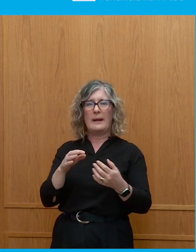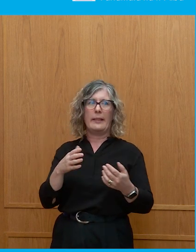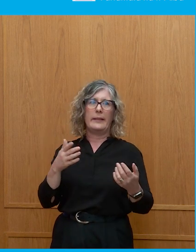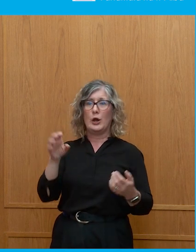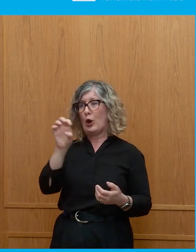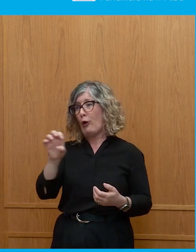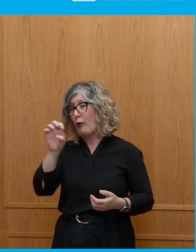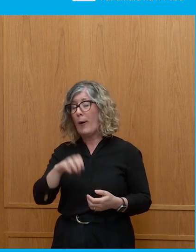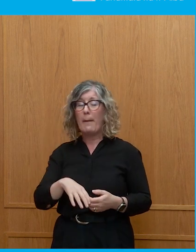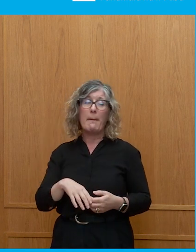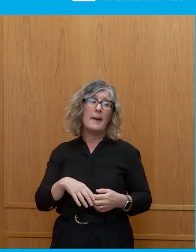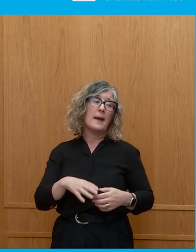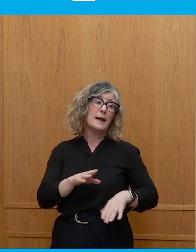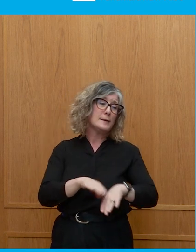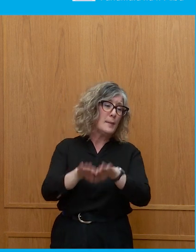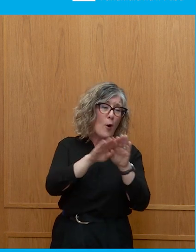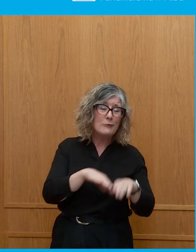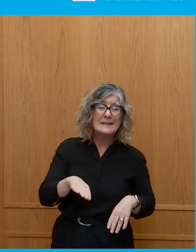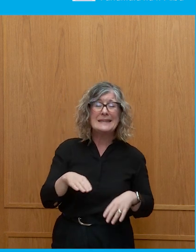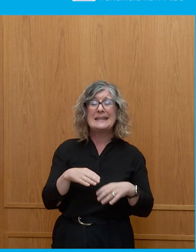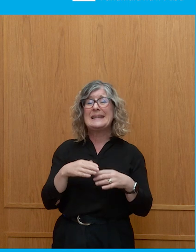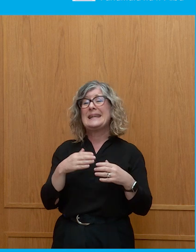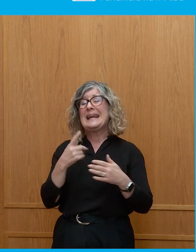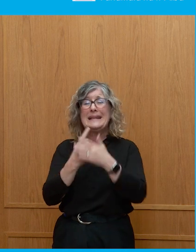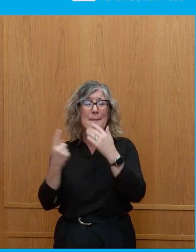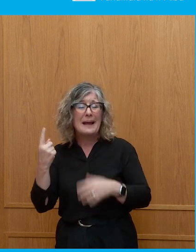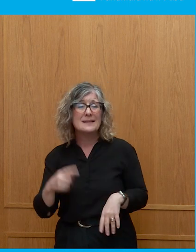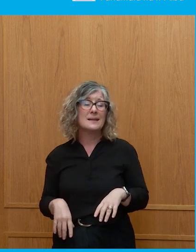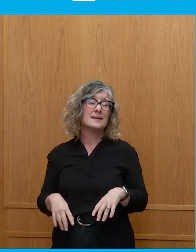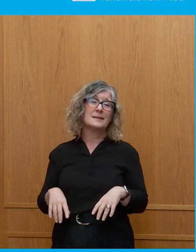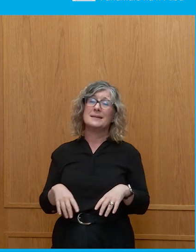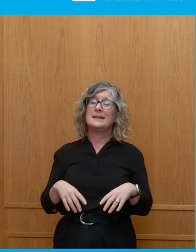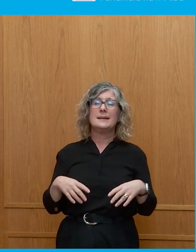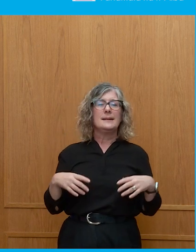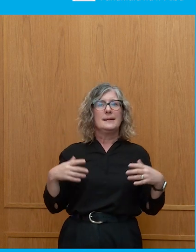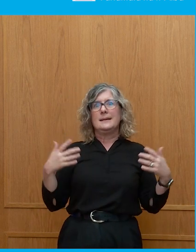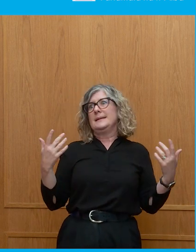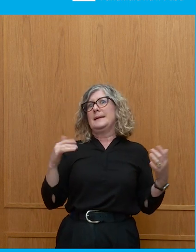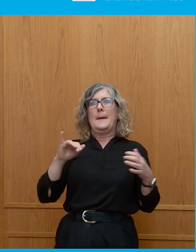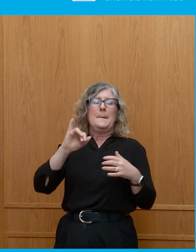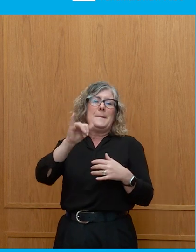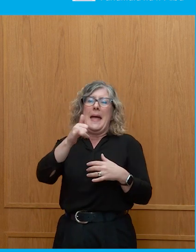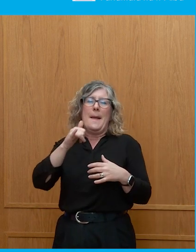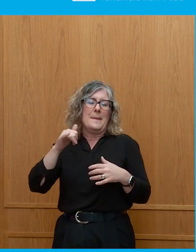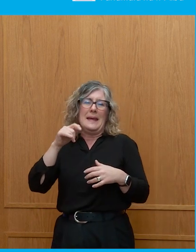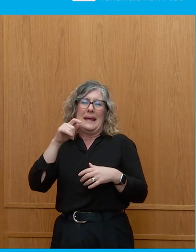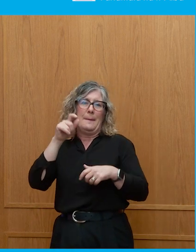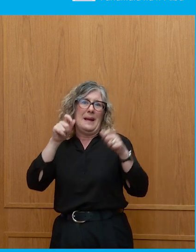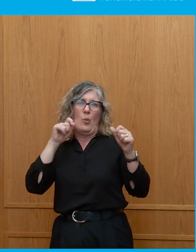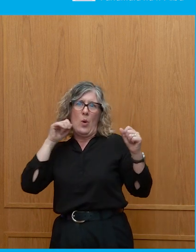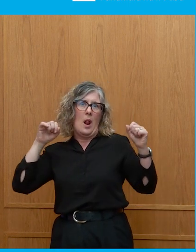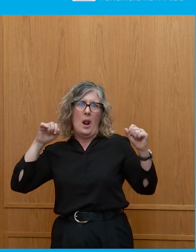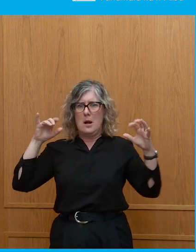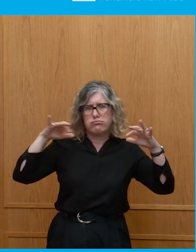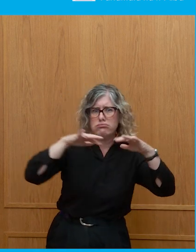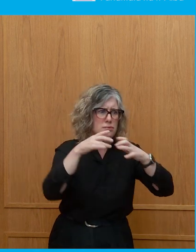democracy itself, independence, these sorts of things might tend to lead people to coalesce anyway. And so you